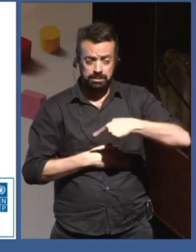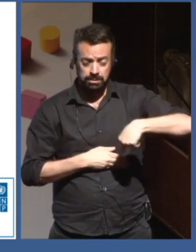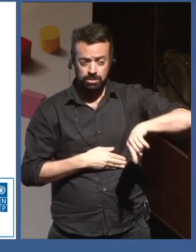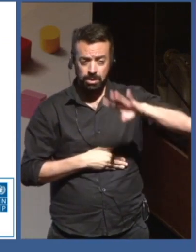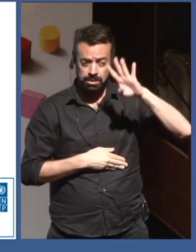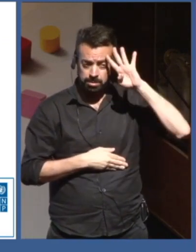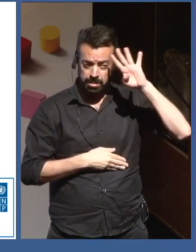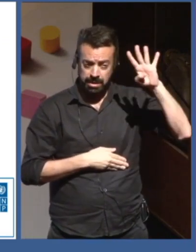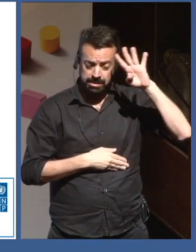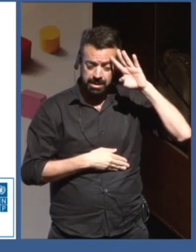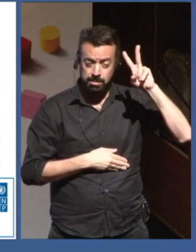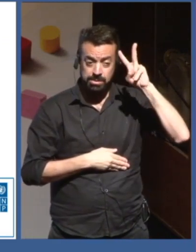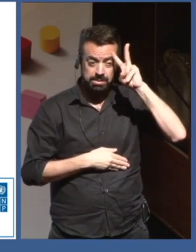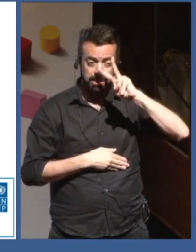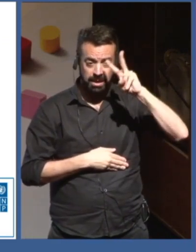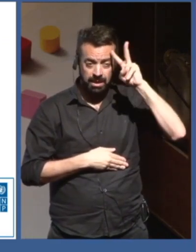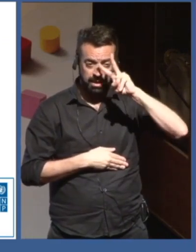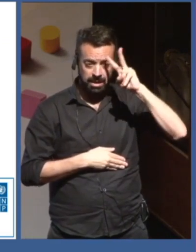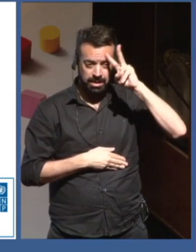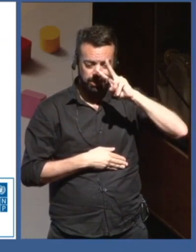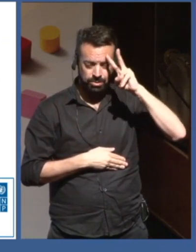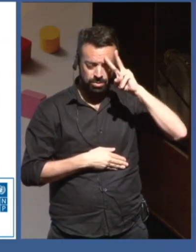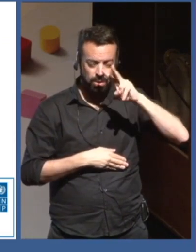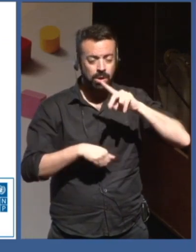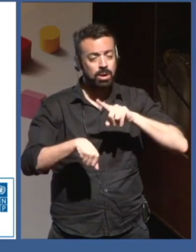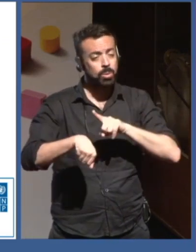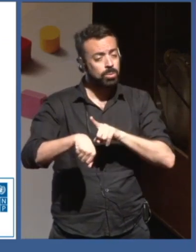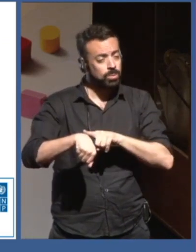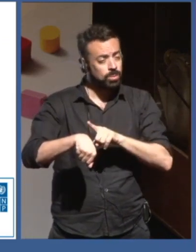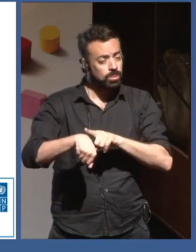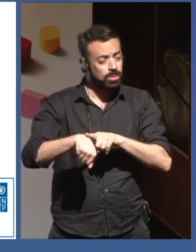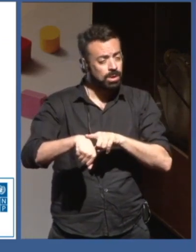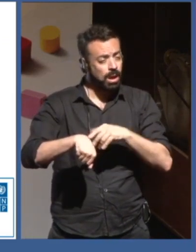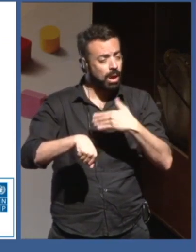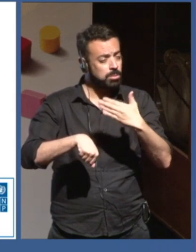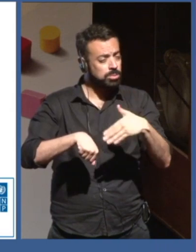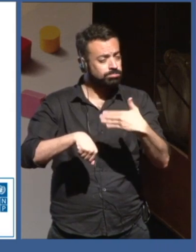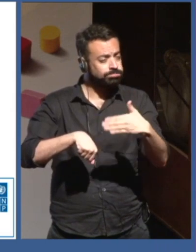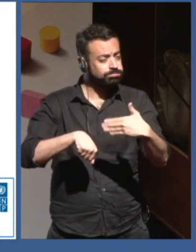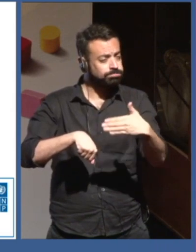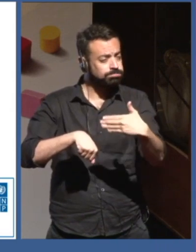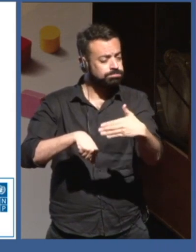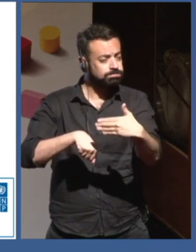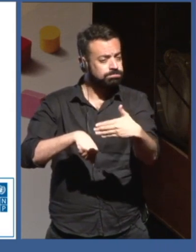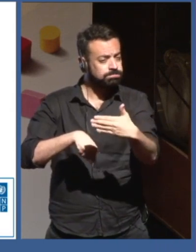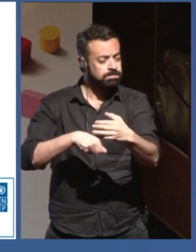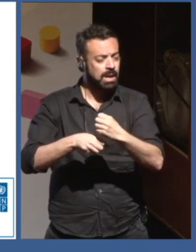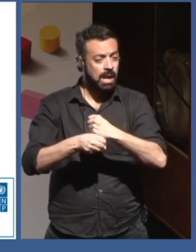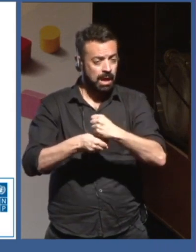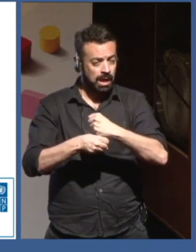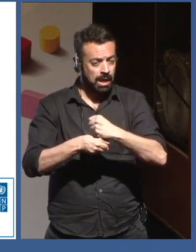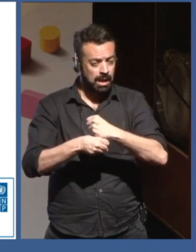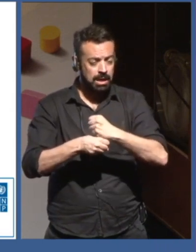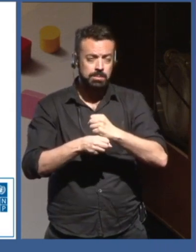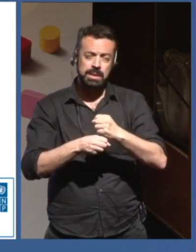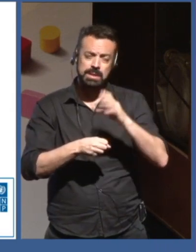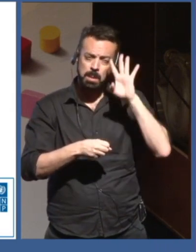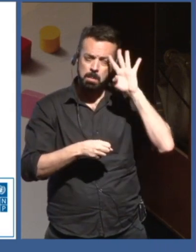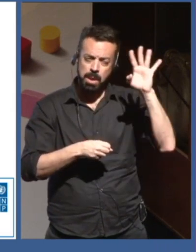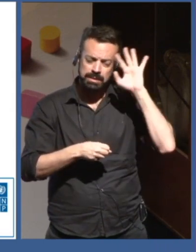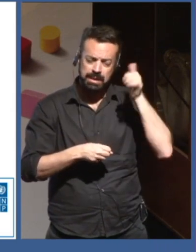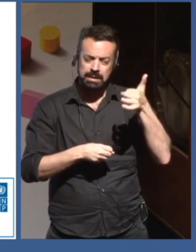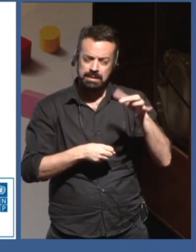if we think in not years, but decades or centuries, and we think of the role of technology. mean,